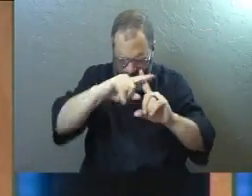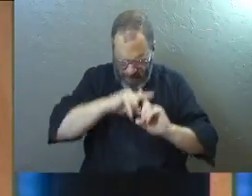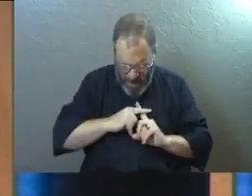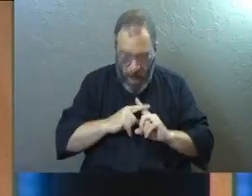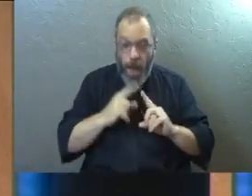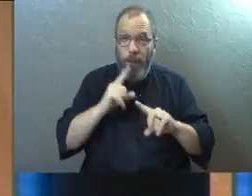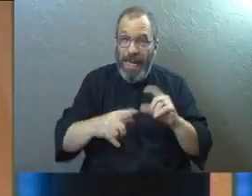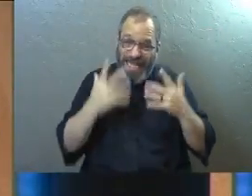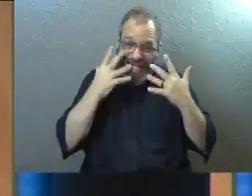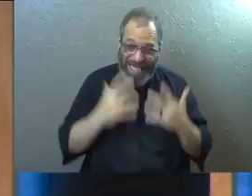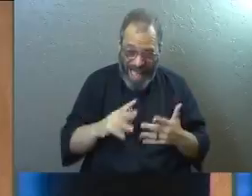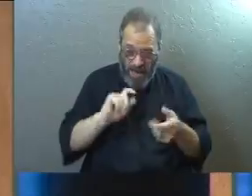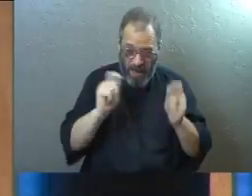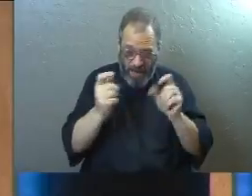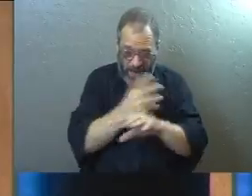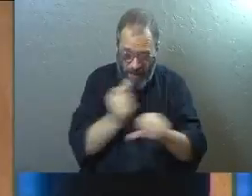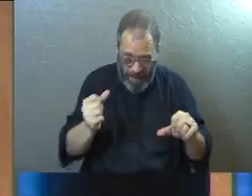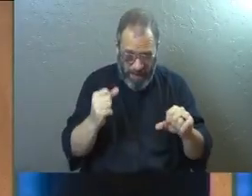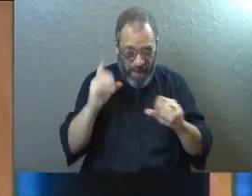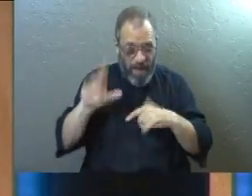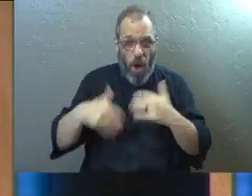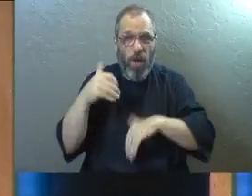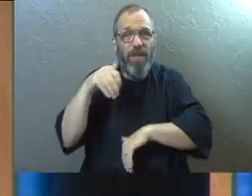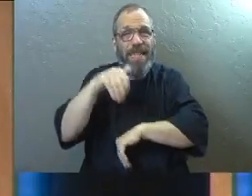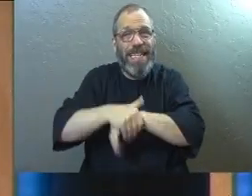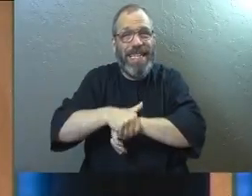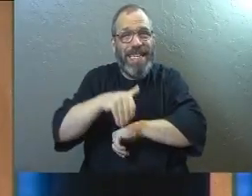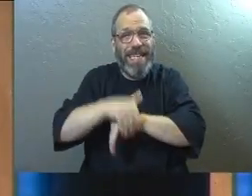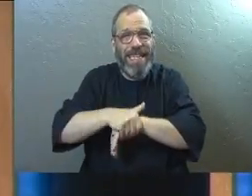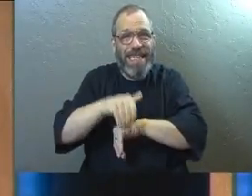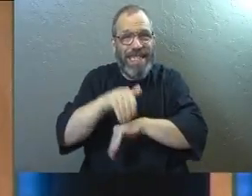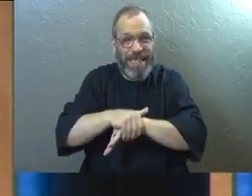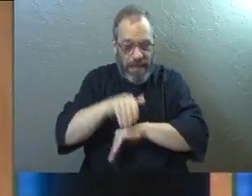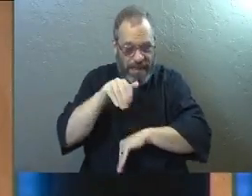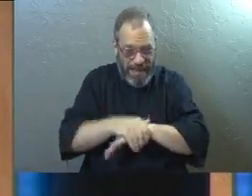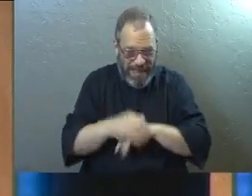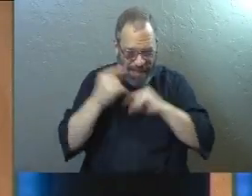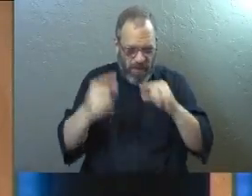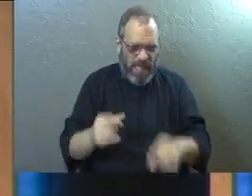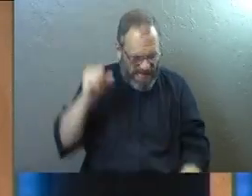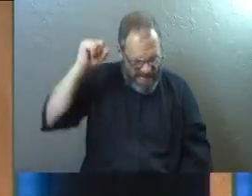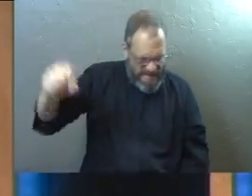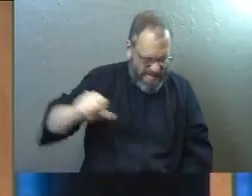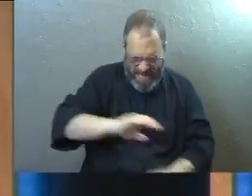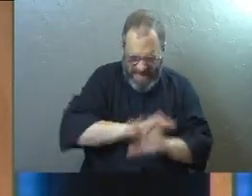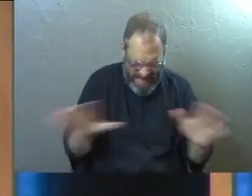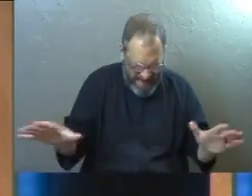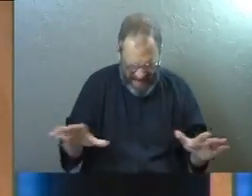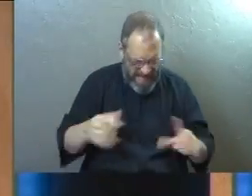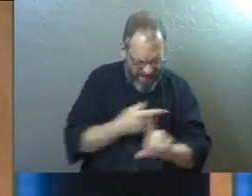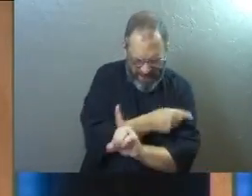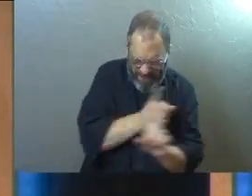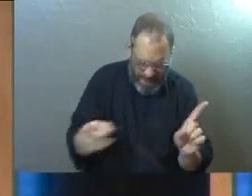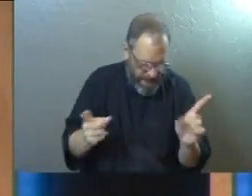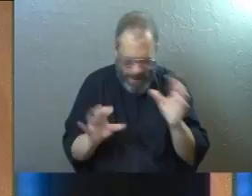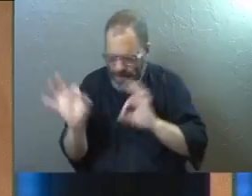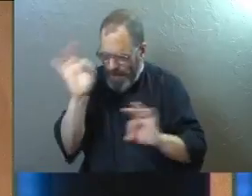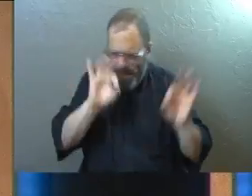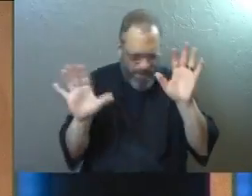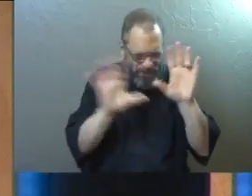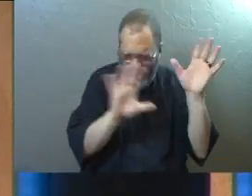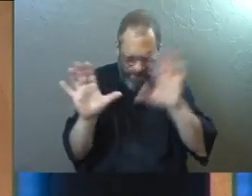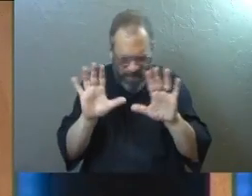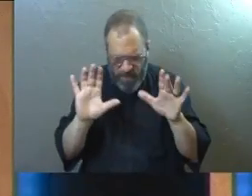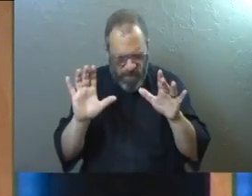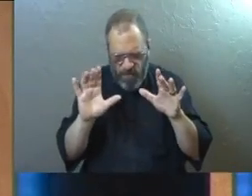most sad and reluctant convert in all of England. Kicking, struggling, resentful, and darting his eyes in every direction